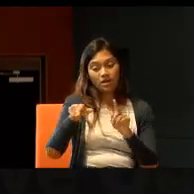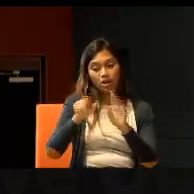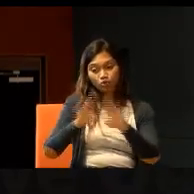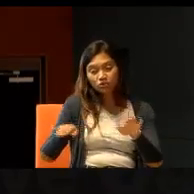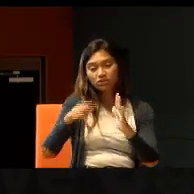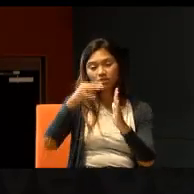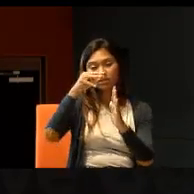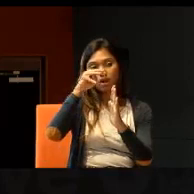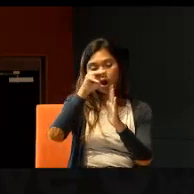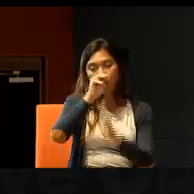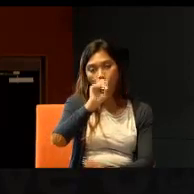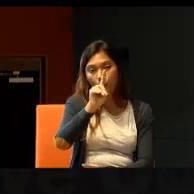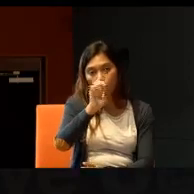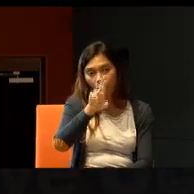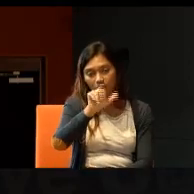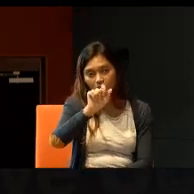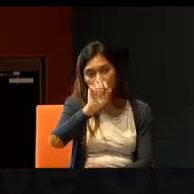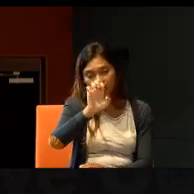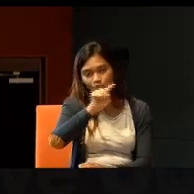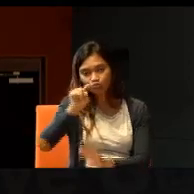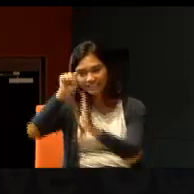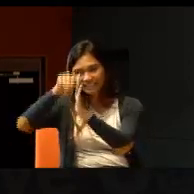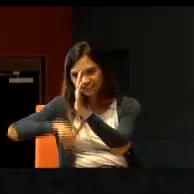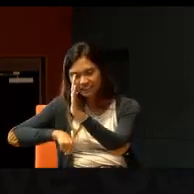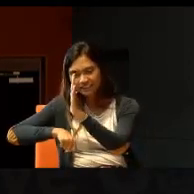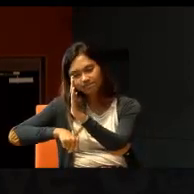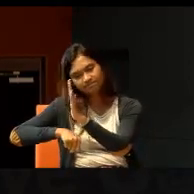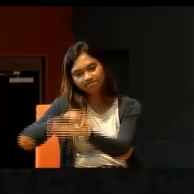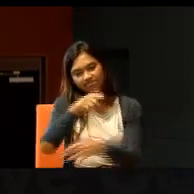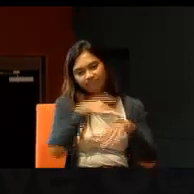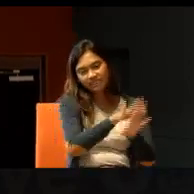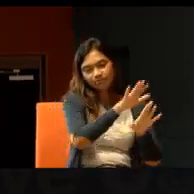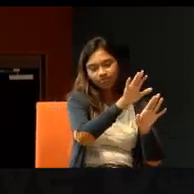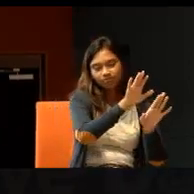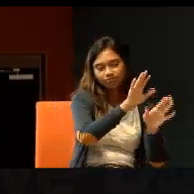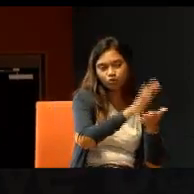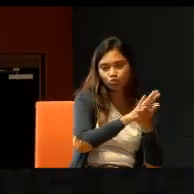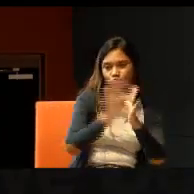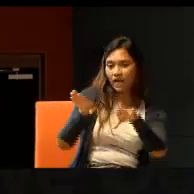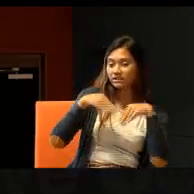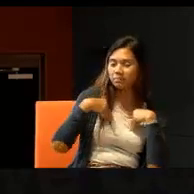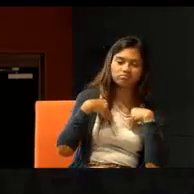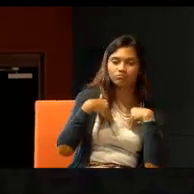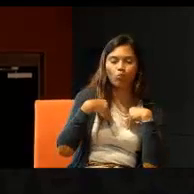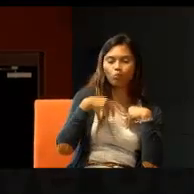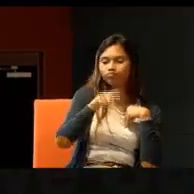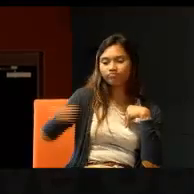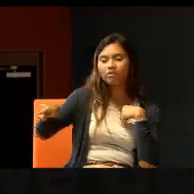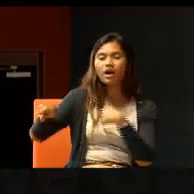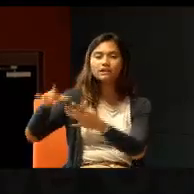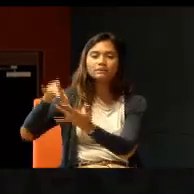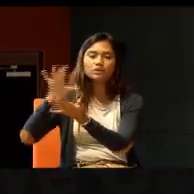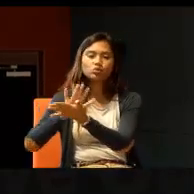then, the only, then, mainstream schools, were not upset. Then, the only way is special schools. So,